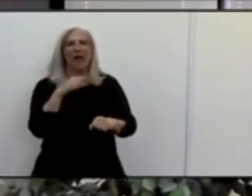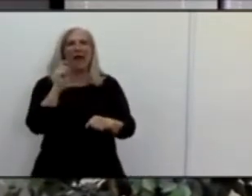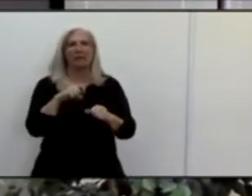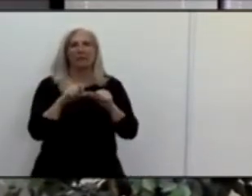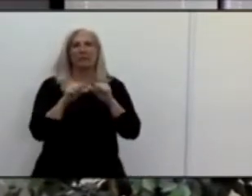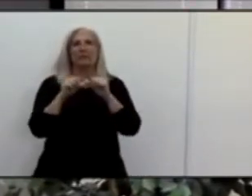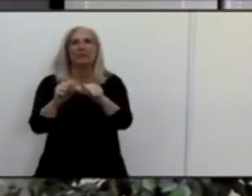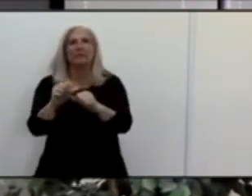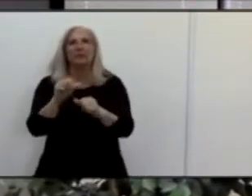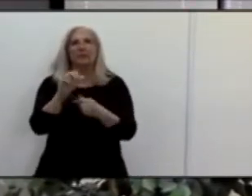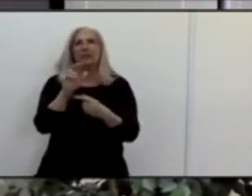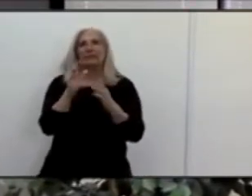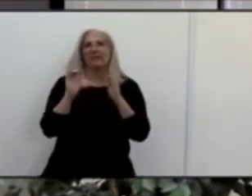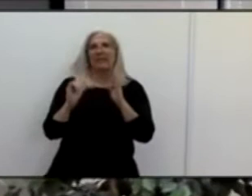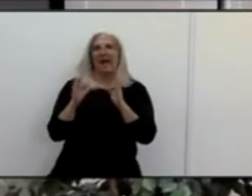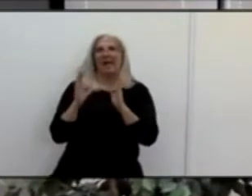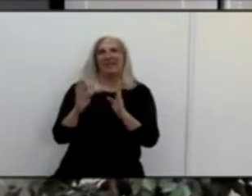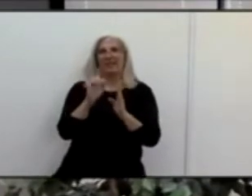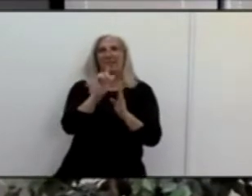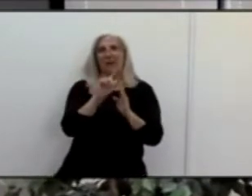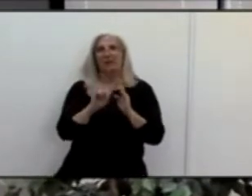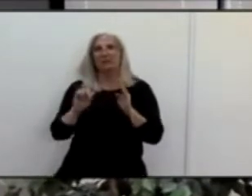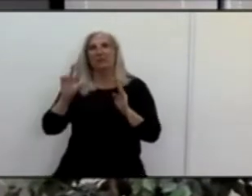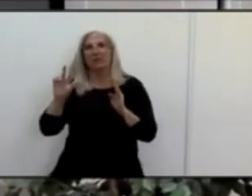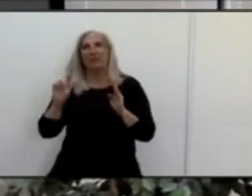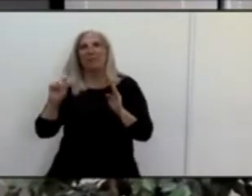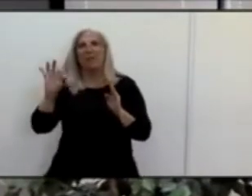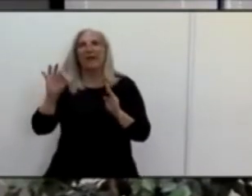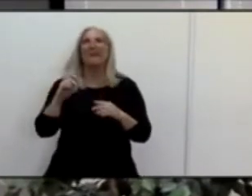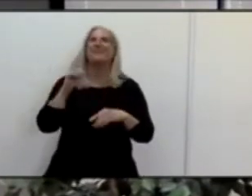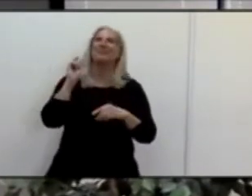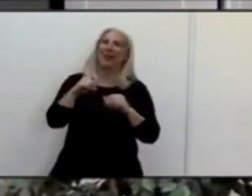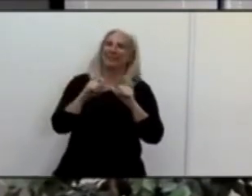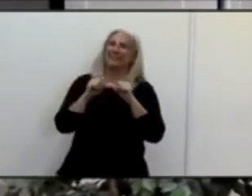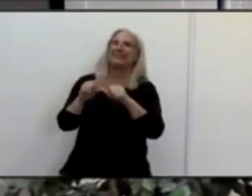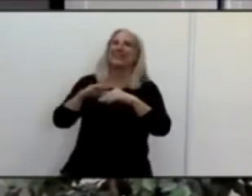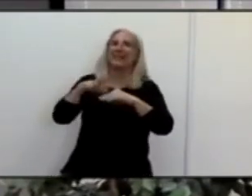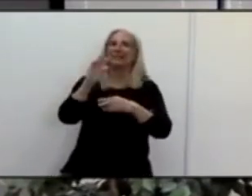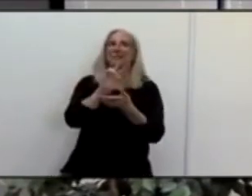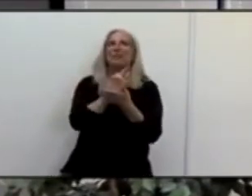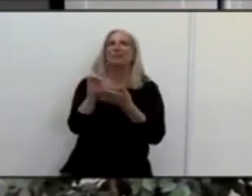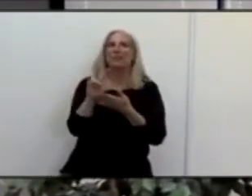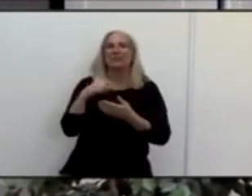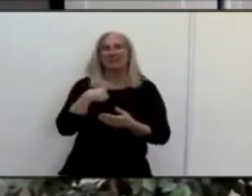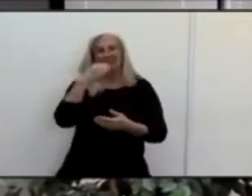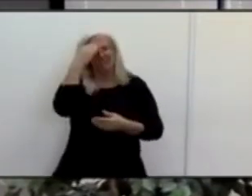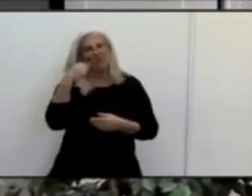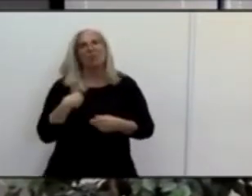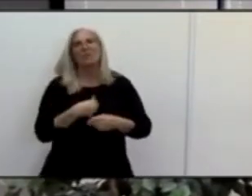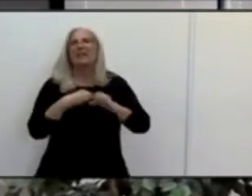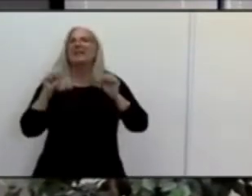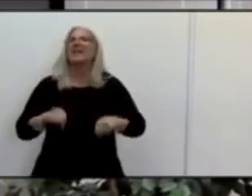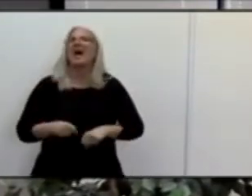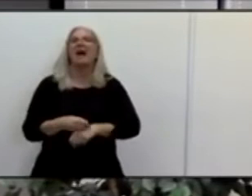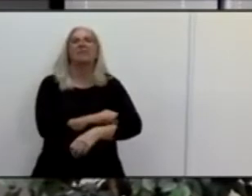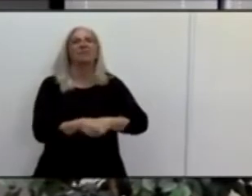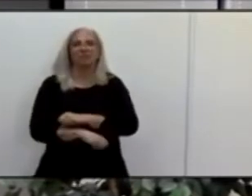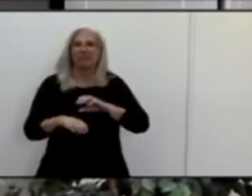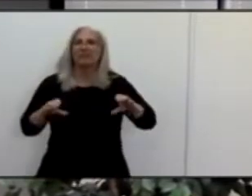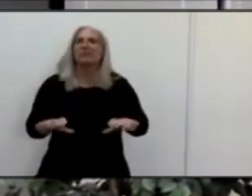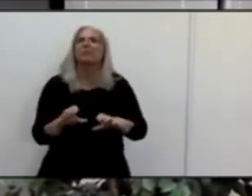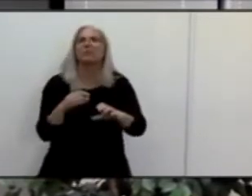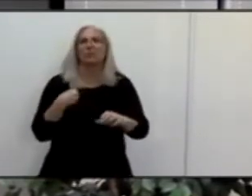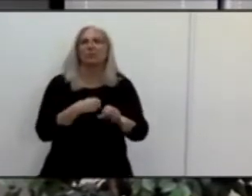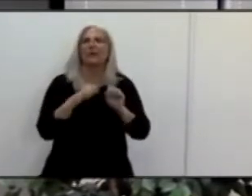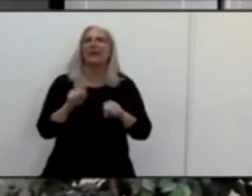two weeks. Okay, for at least two weeks. And I know we can do it. Okay, great. Thank you, Betty. I think we wanted to take this opportunity to really, you know,